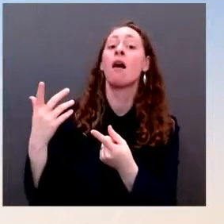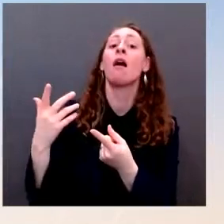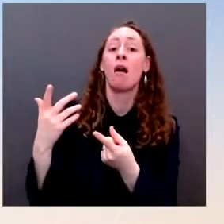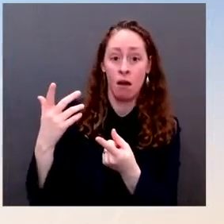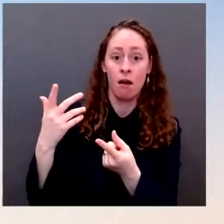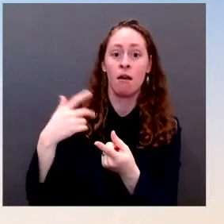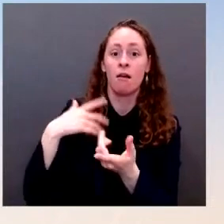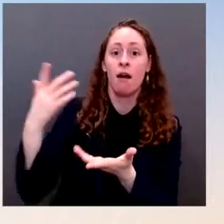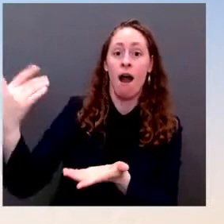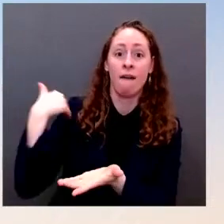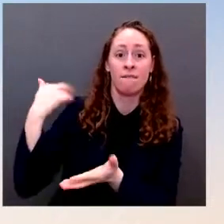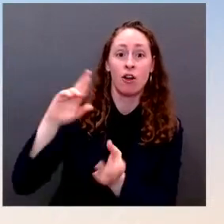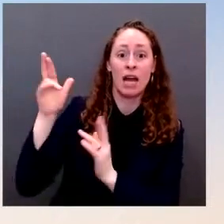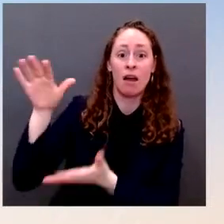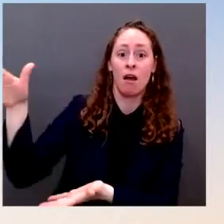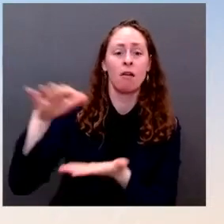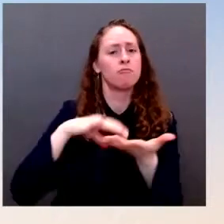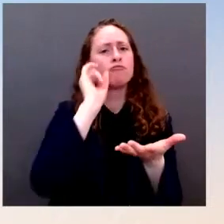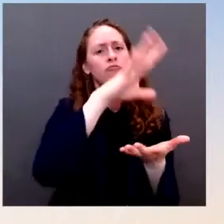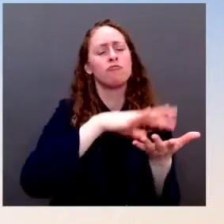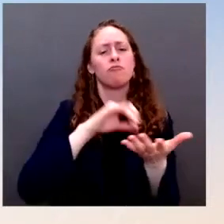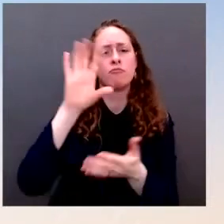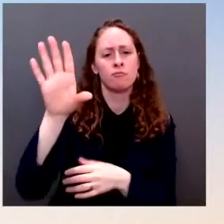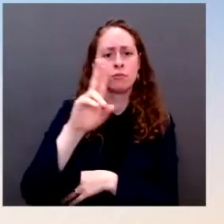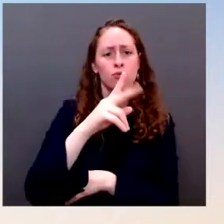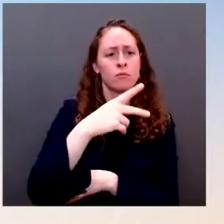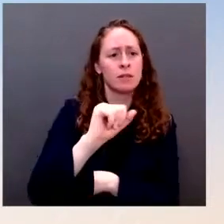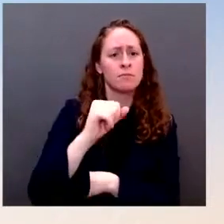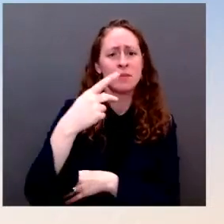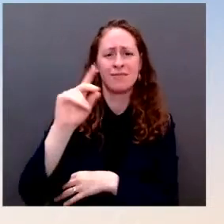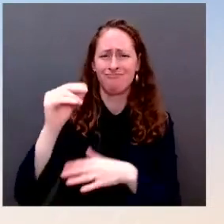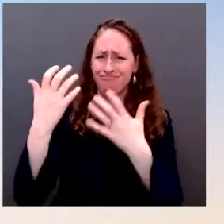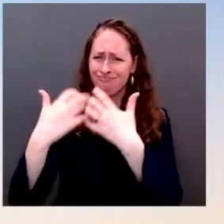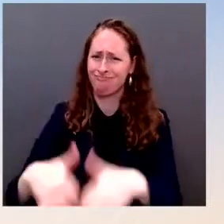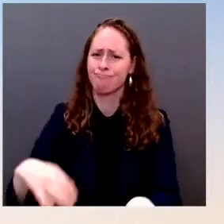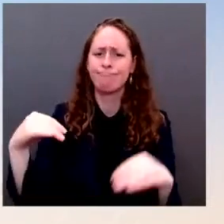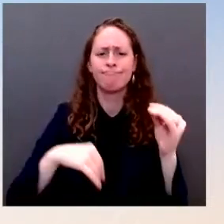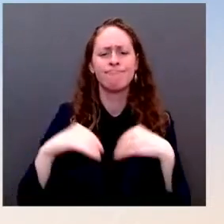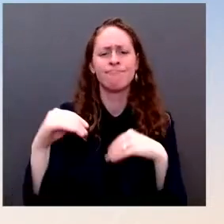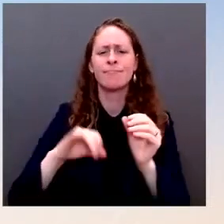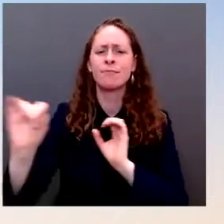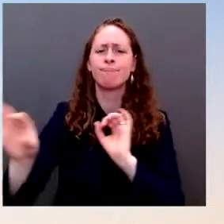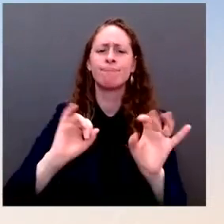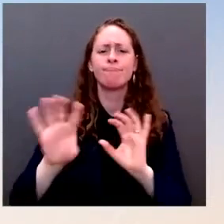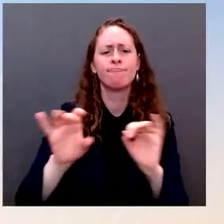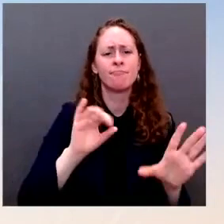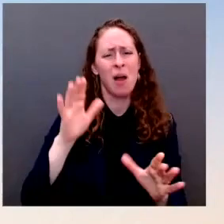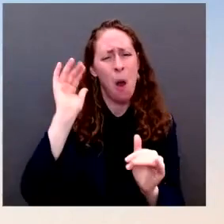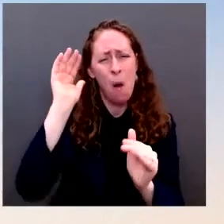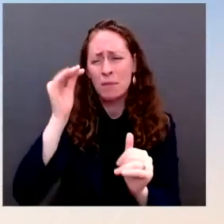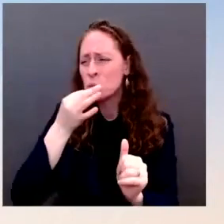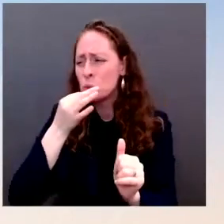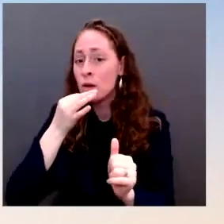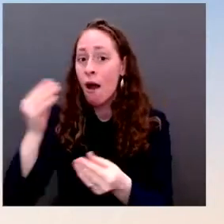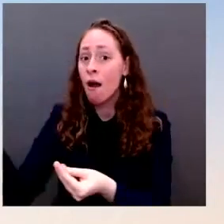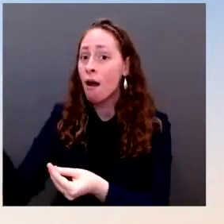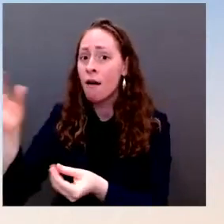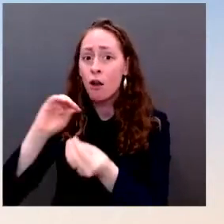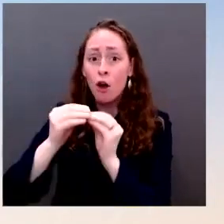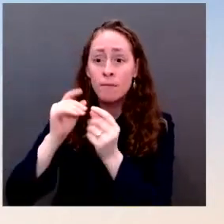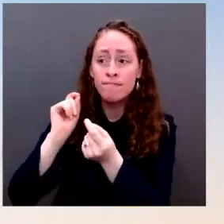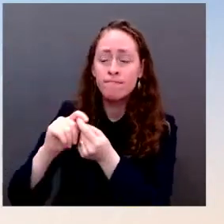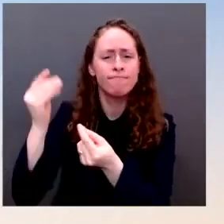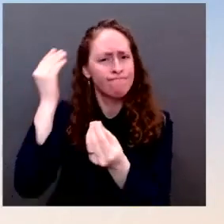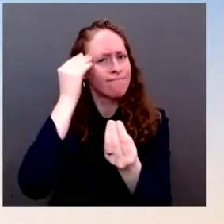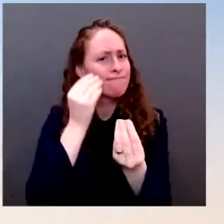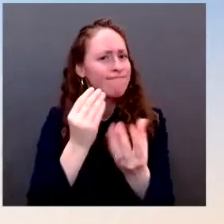efficiently. And I expect we'll have more updates in due time. Short time, I hope. And just a real quick one on Russia. The Senate has left town about passing